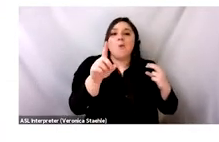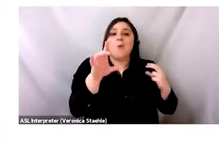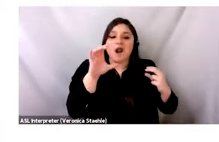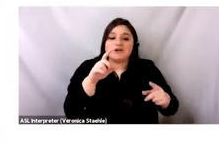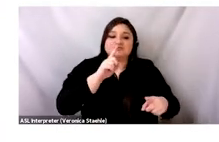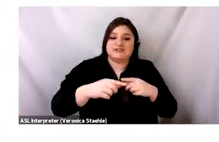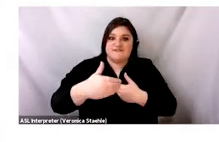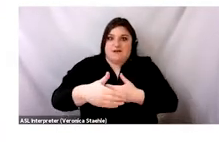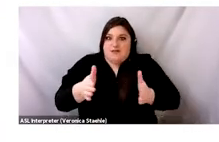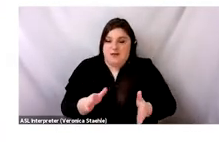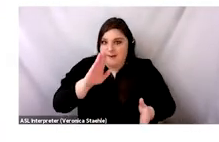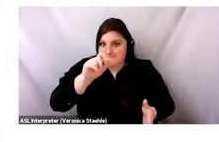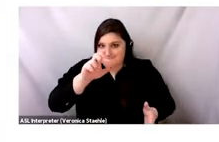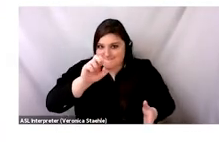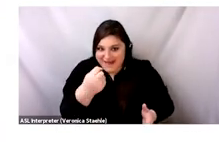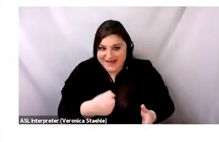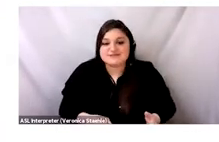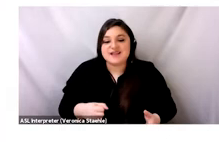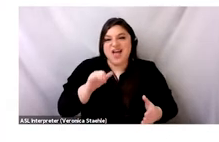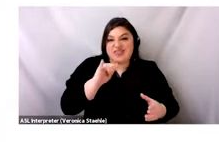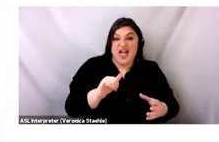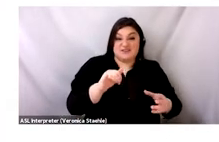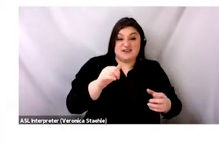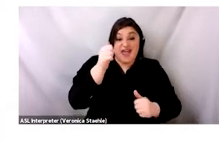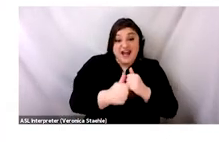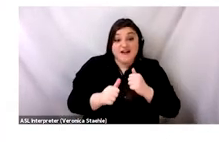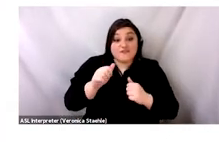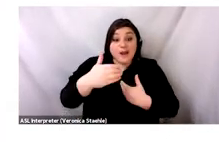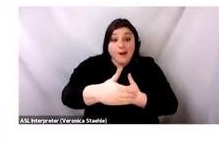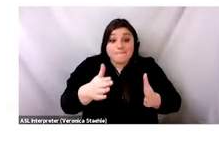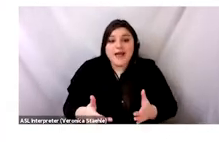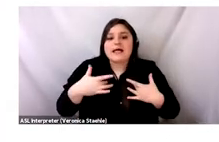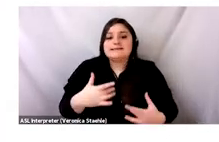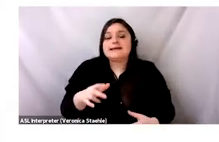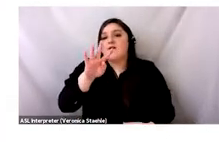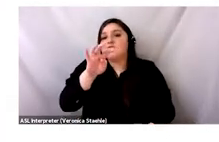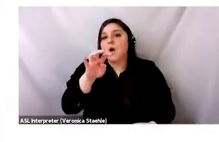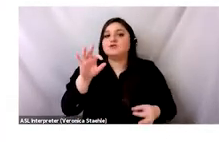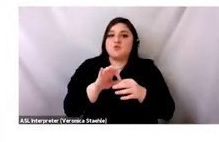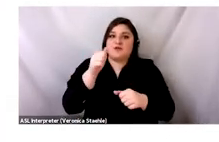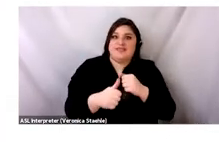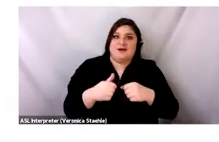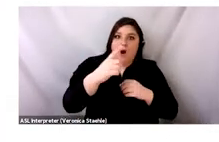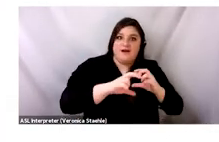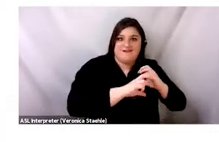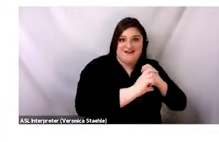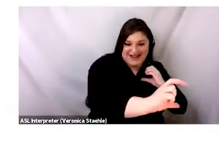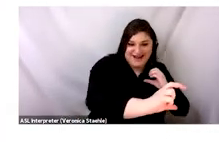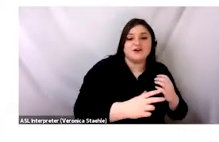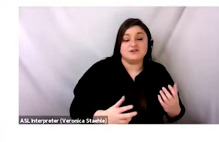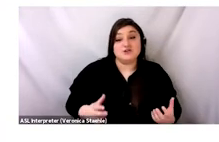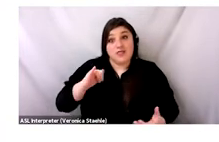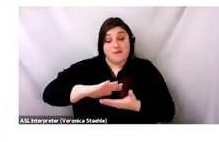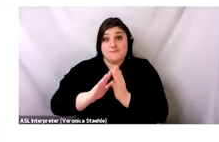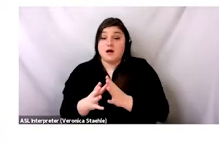are roughly 15 million items unloaded in this market every single week. And the population of Ghana is just over 30 million people.